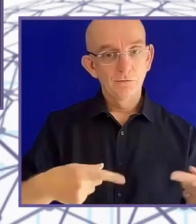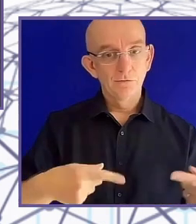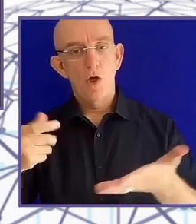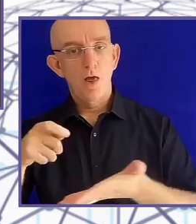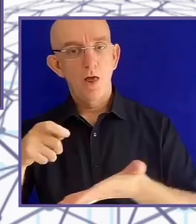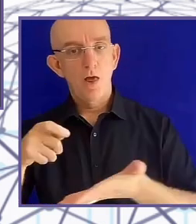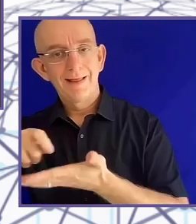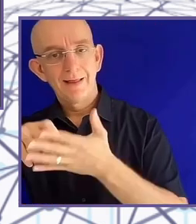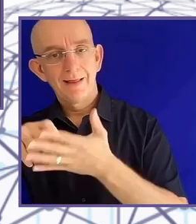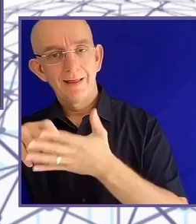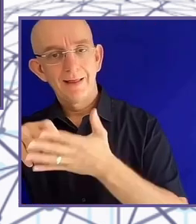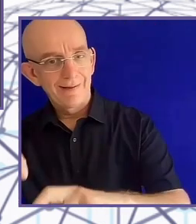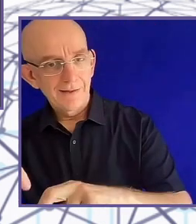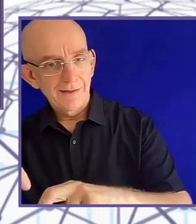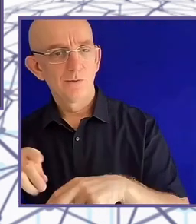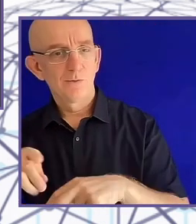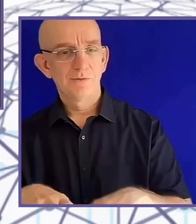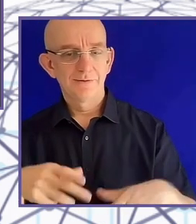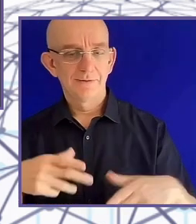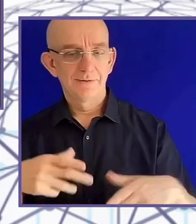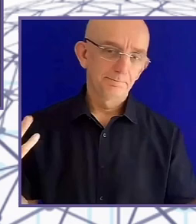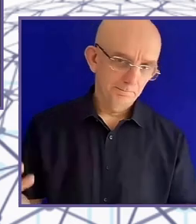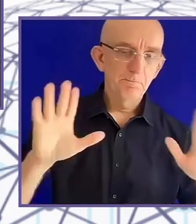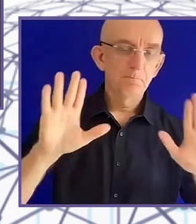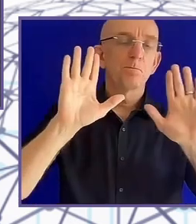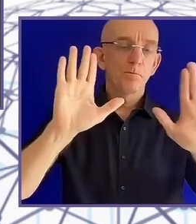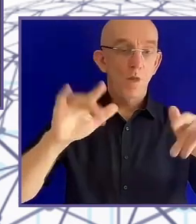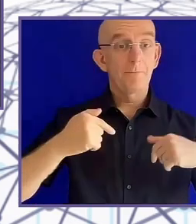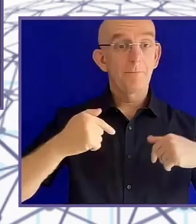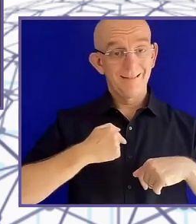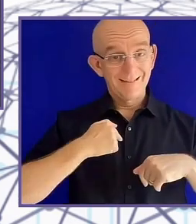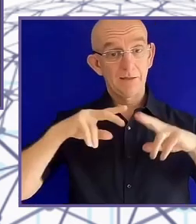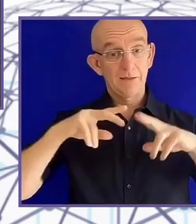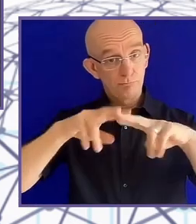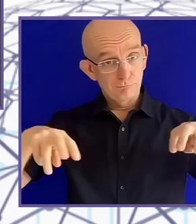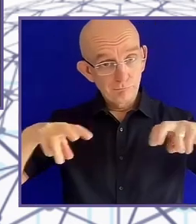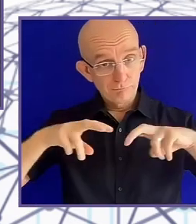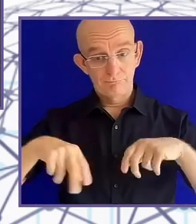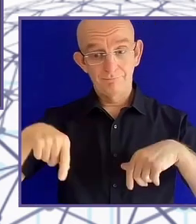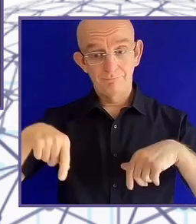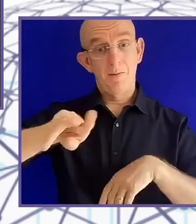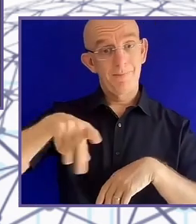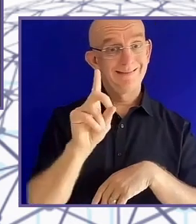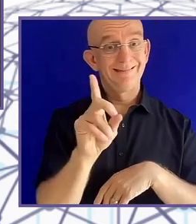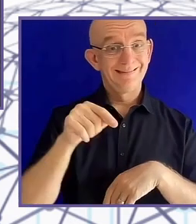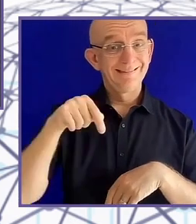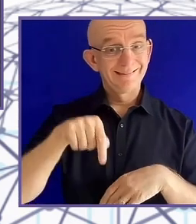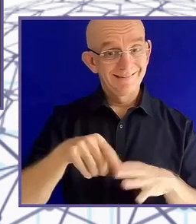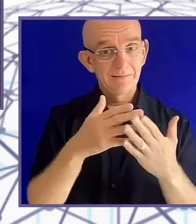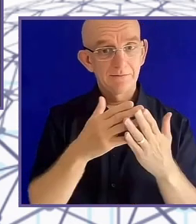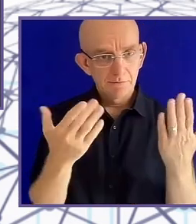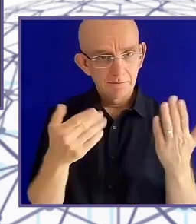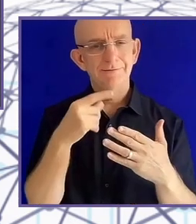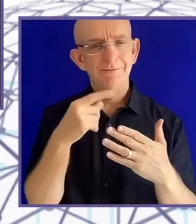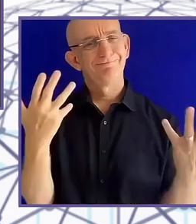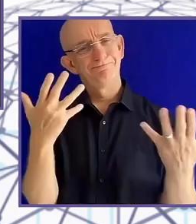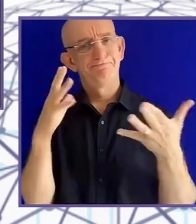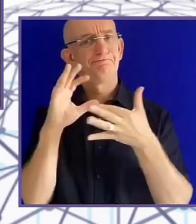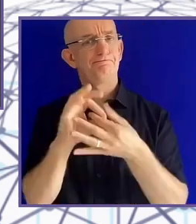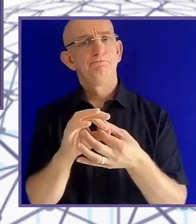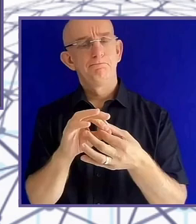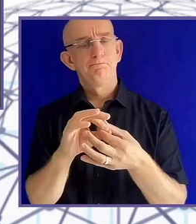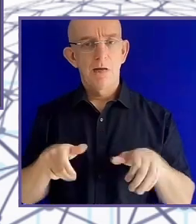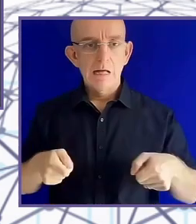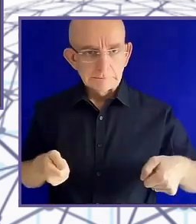And they would say, it's a chair with wheels. Has it really taken you four years to figure that out?